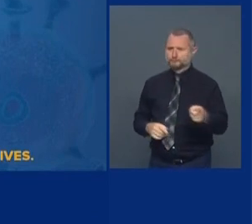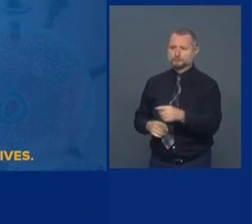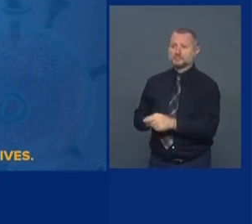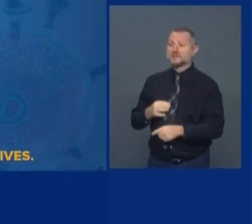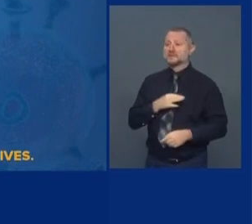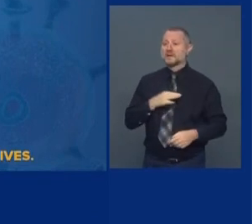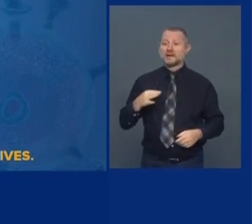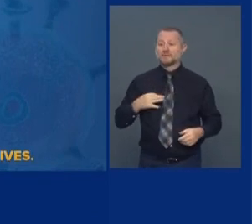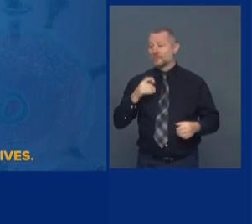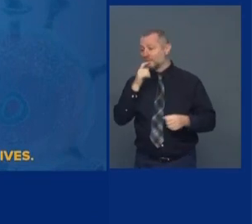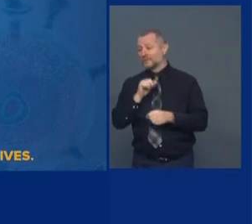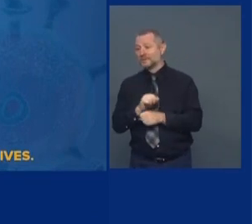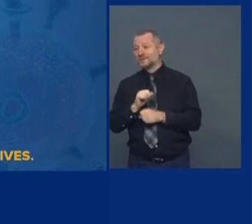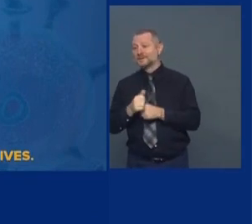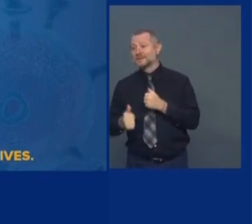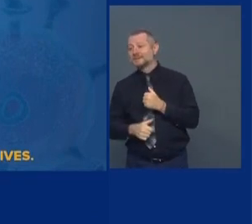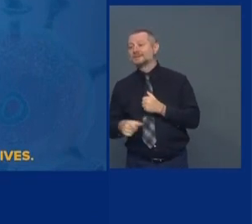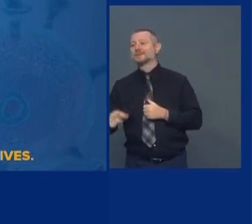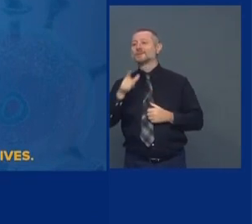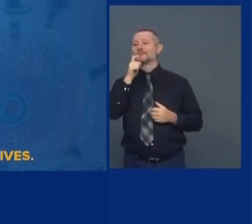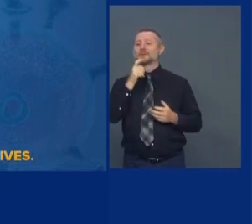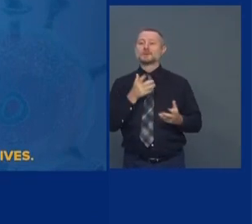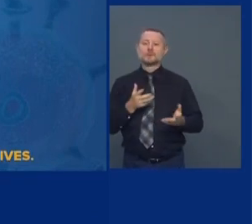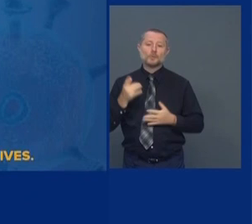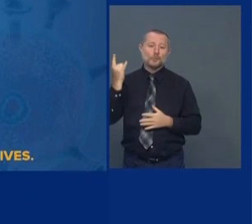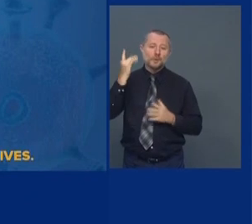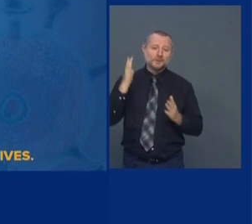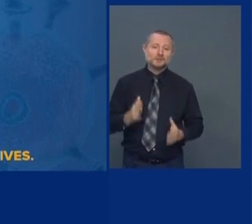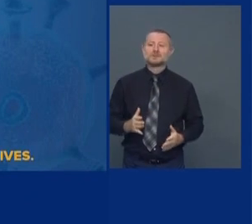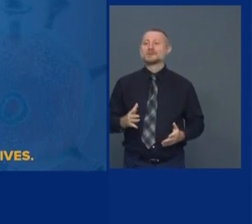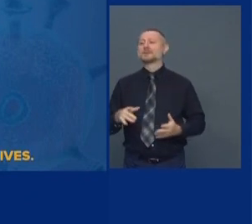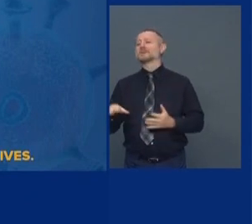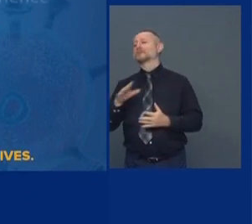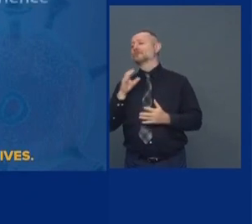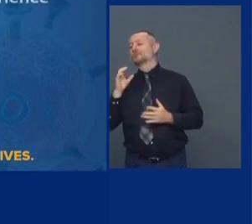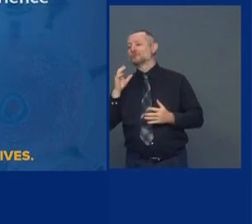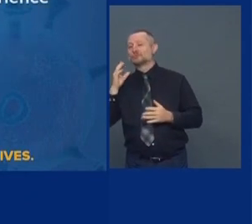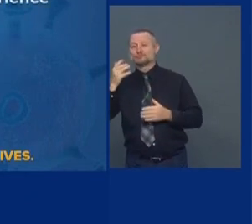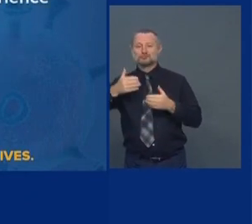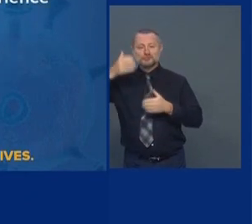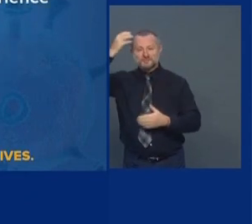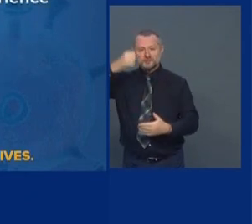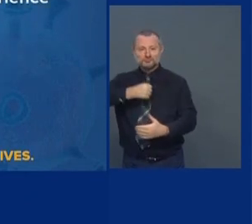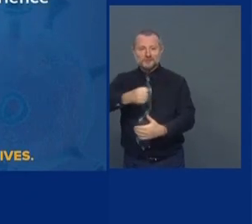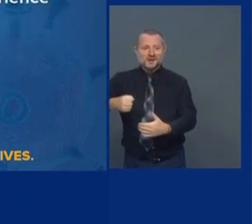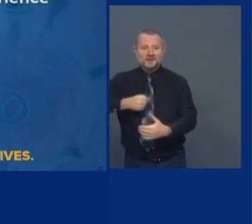sheriff, the waiters, the entire team that works there.